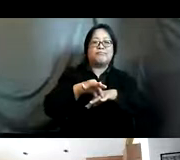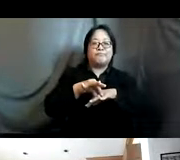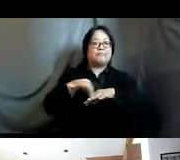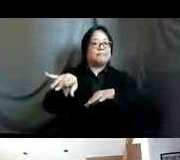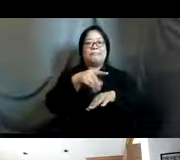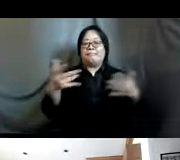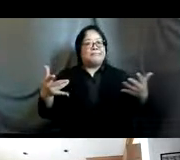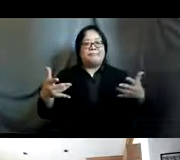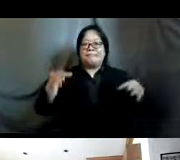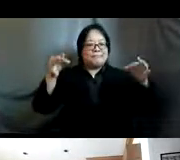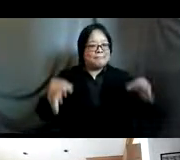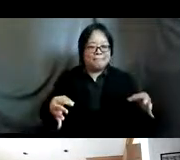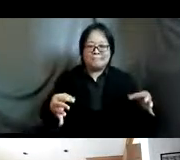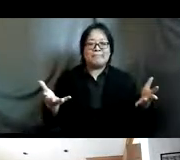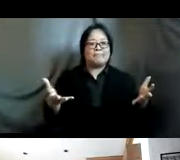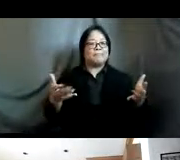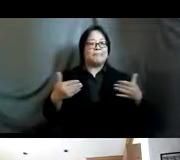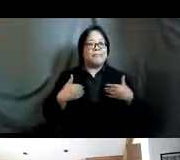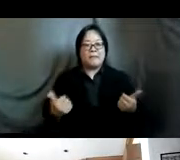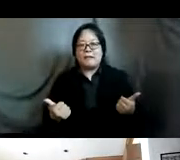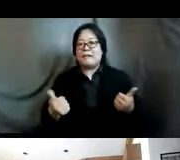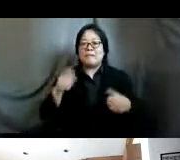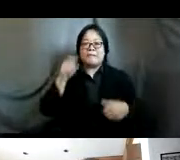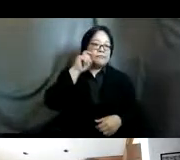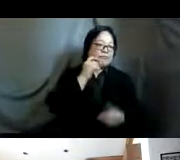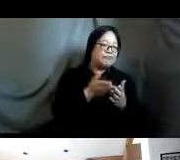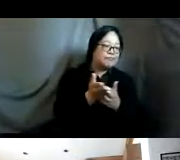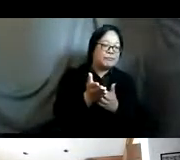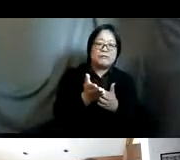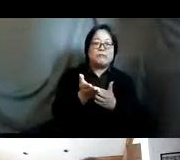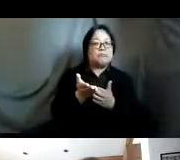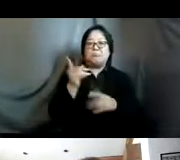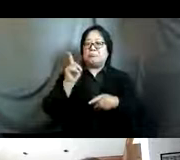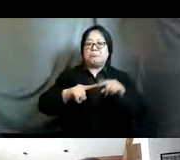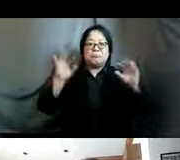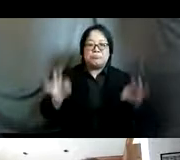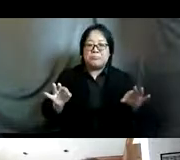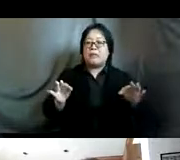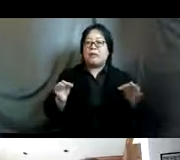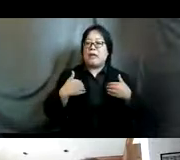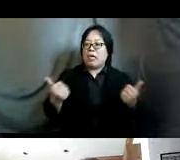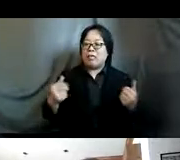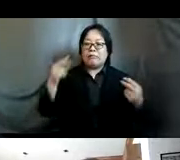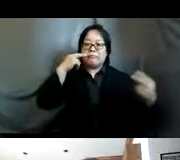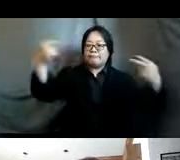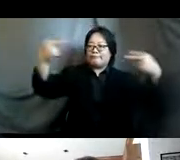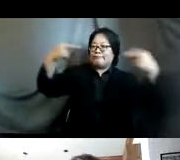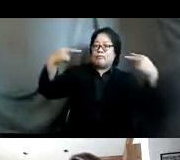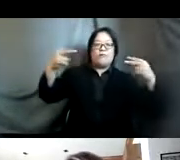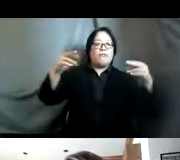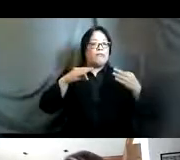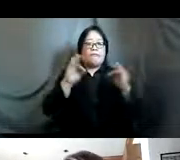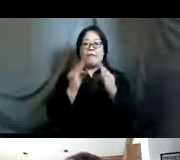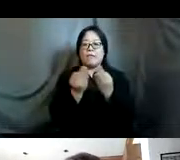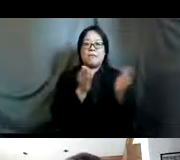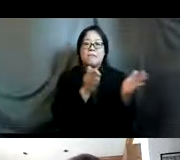about sexual reproductive health and rights they cannot decide about healthcare contraception family planning and their own